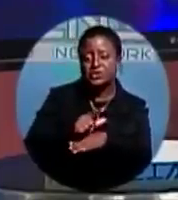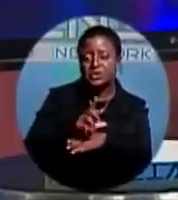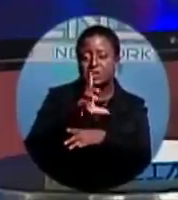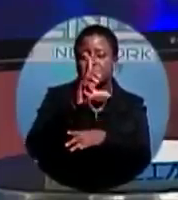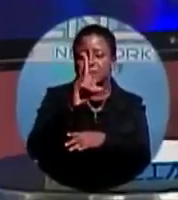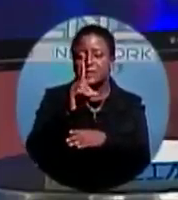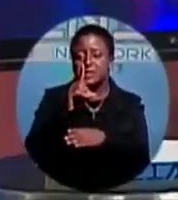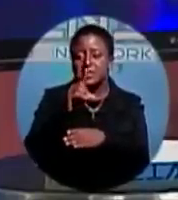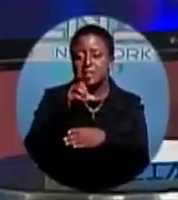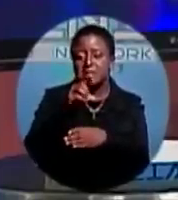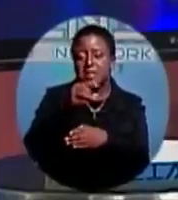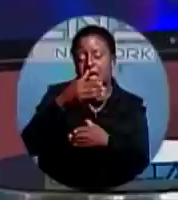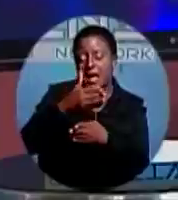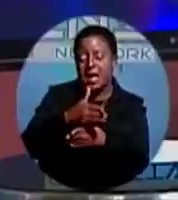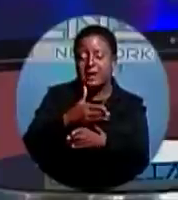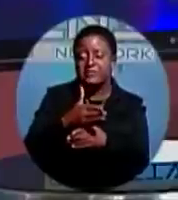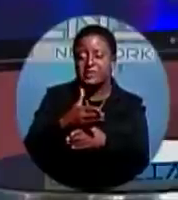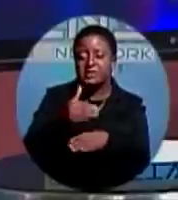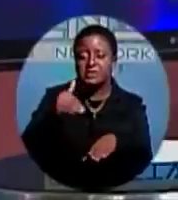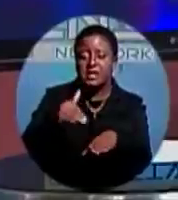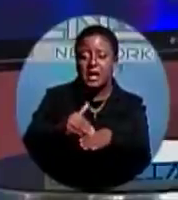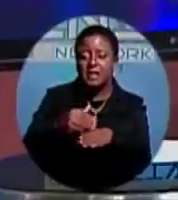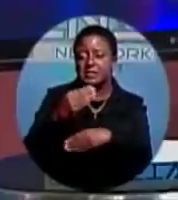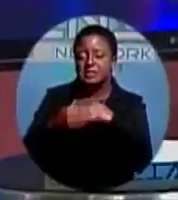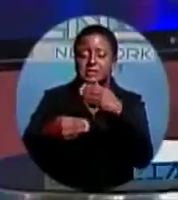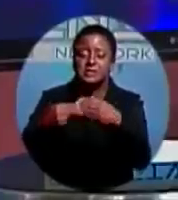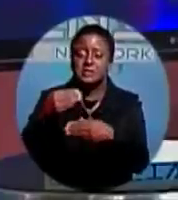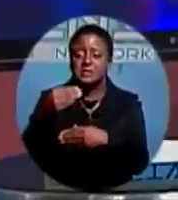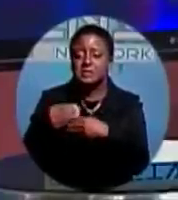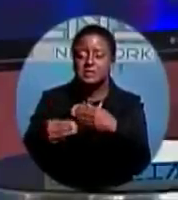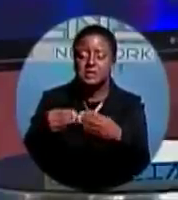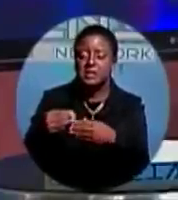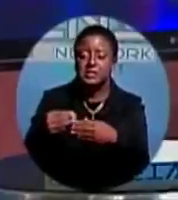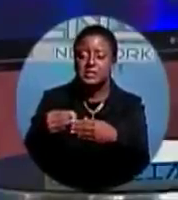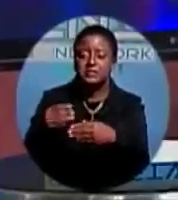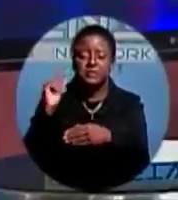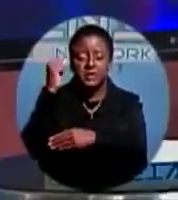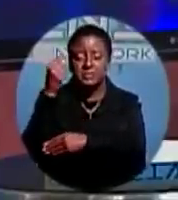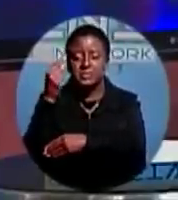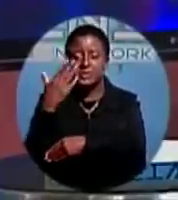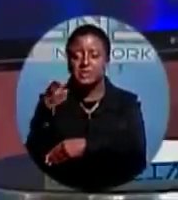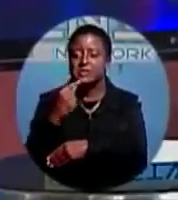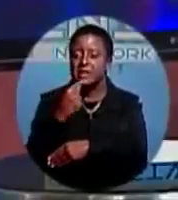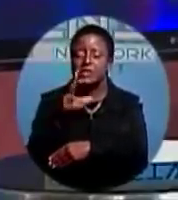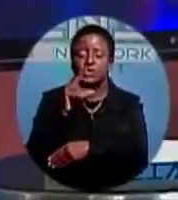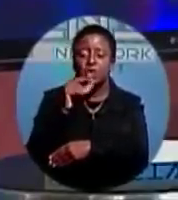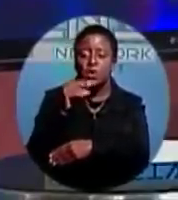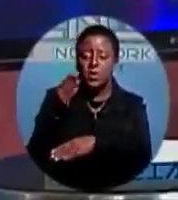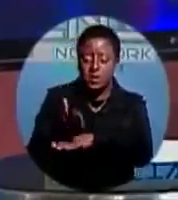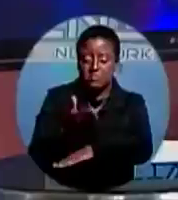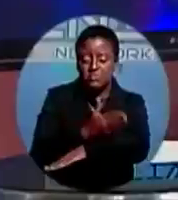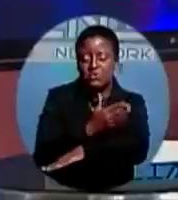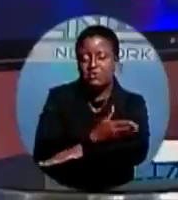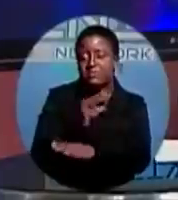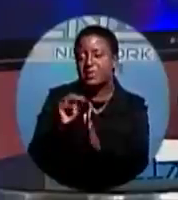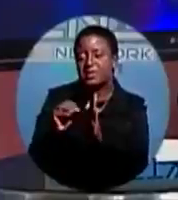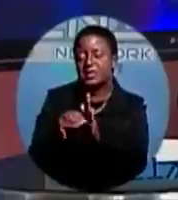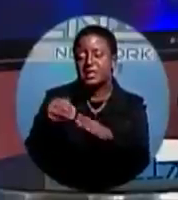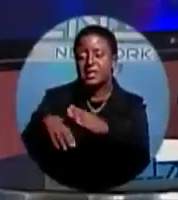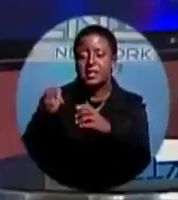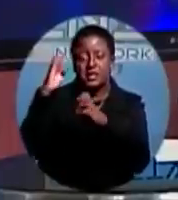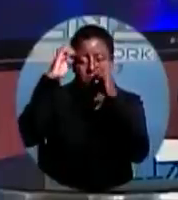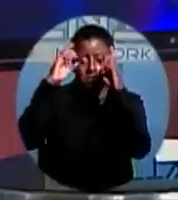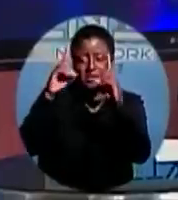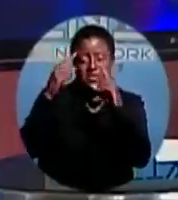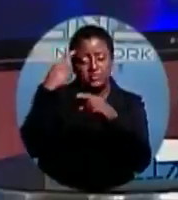governments. During a rally last night in Kempero, the DNA says there have been no improvements in education for two decades. Carla Bahama tells us Branville